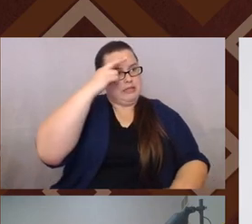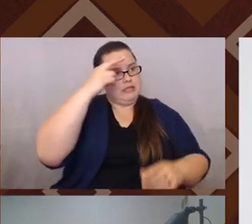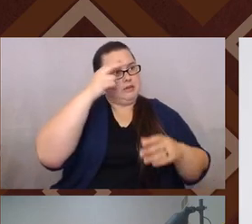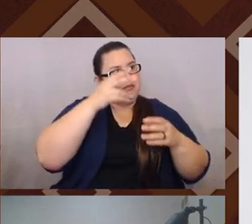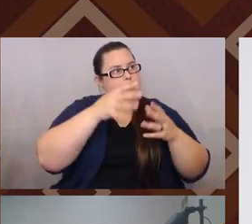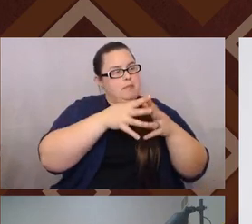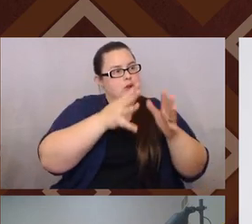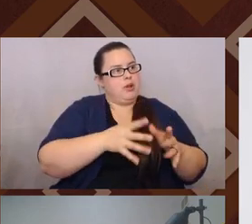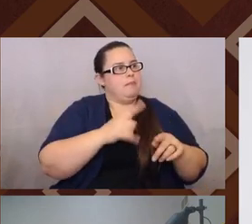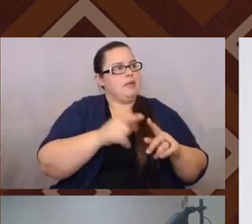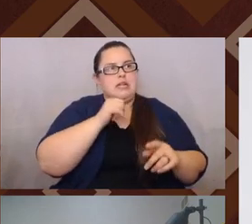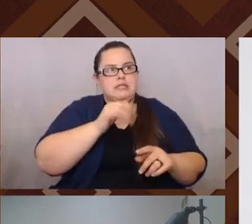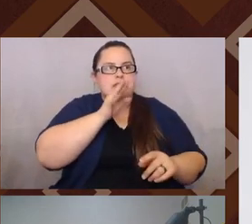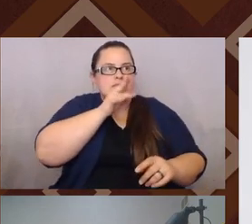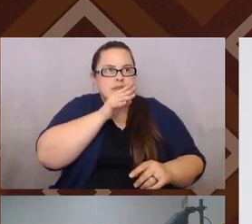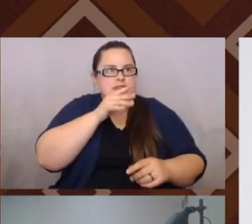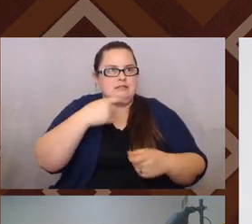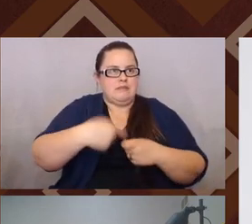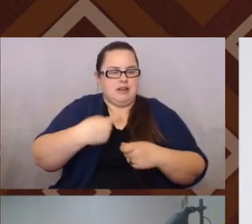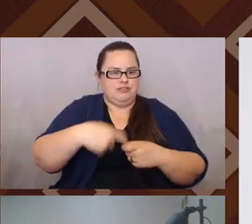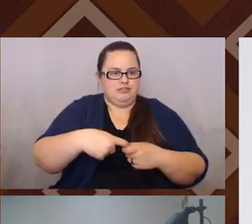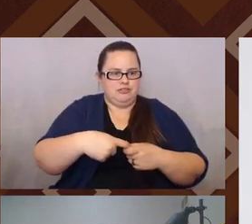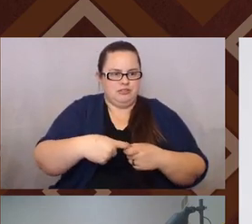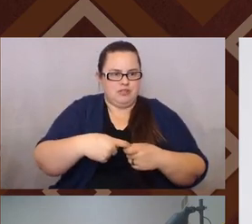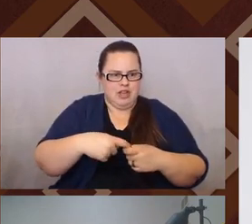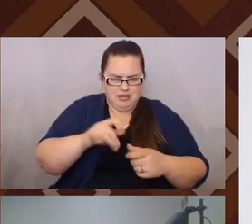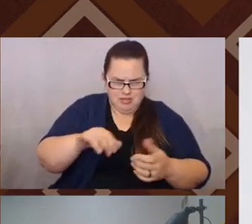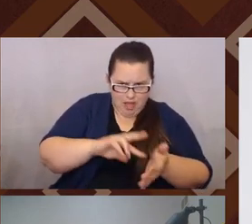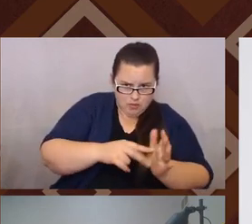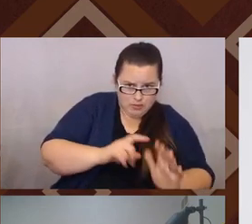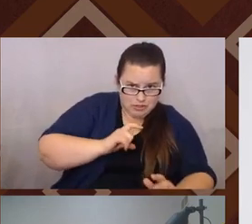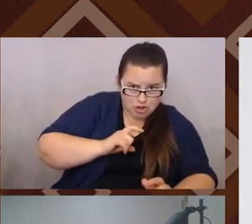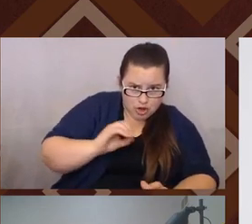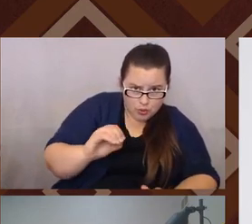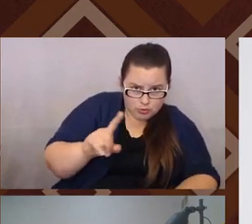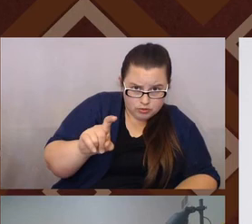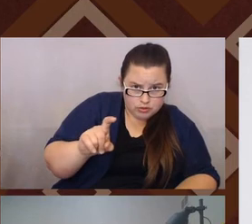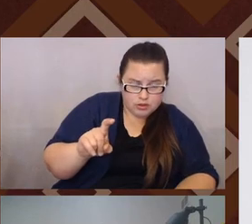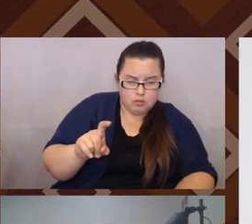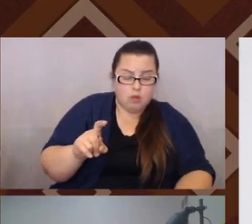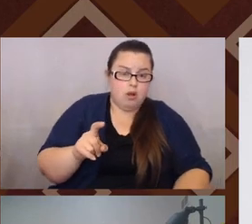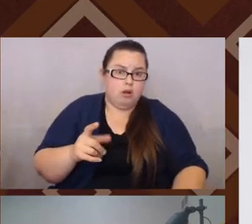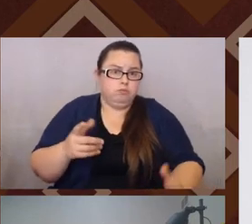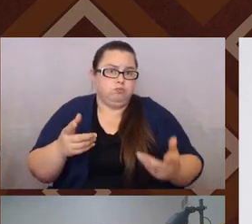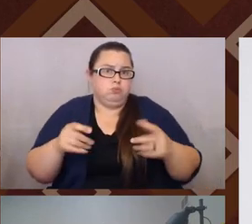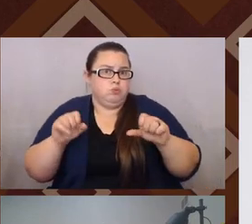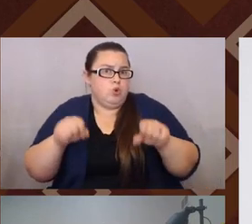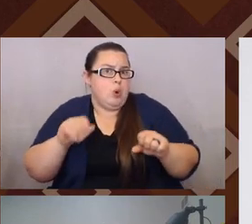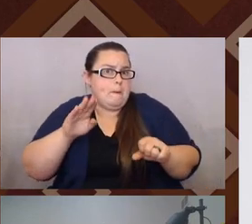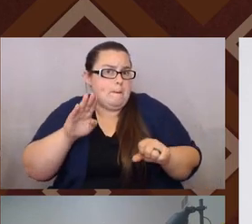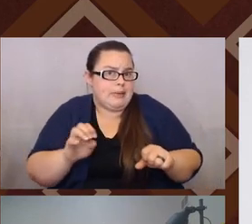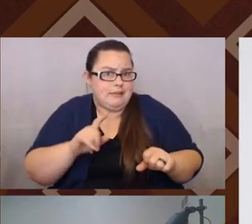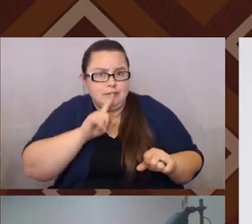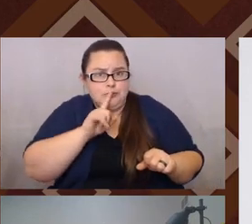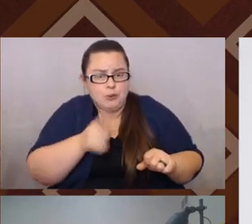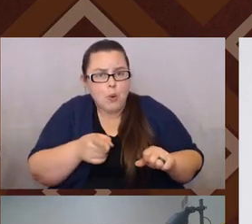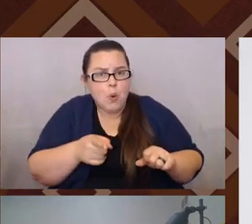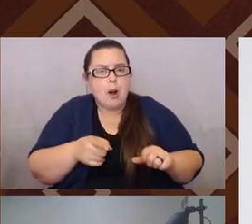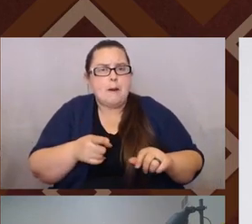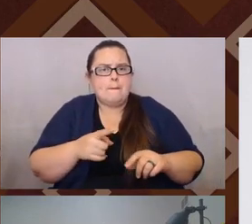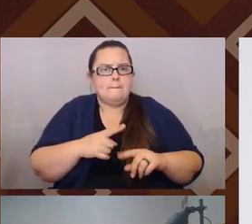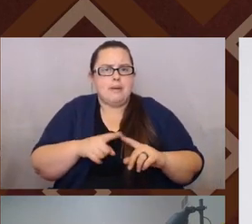doesn't speak Spanish, right? Like that's what a Chicano is and like, well, it could be sure, but that's not, you know,